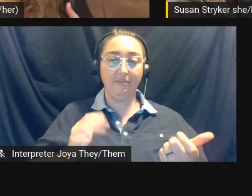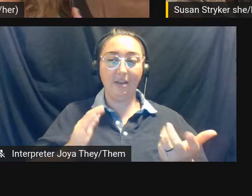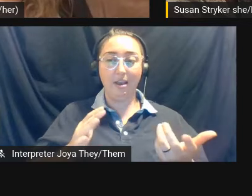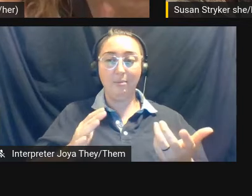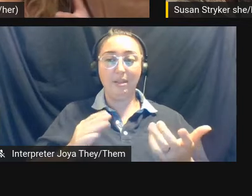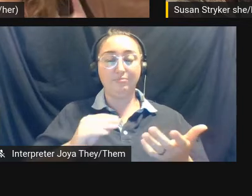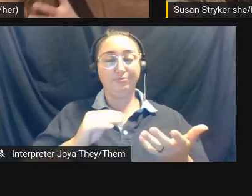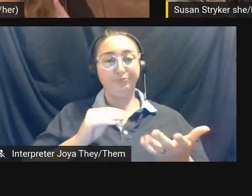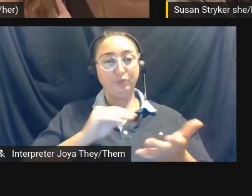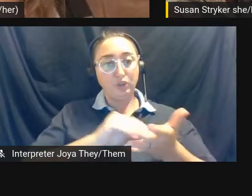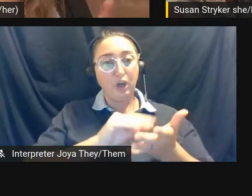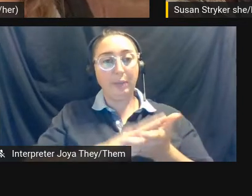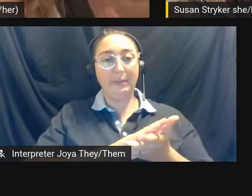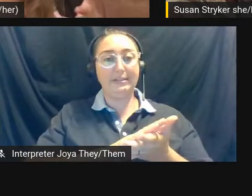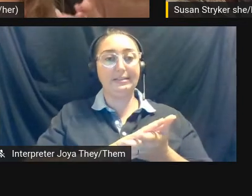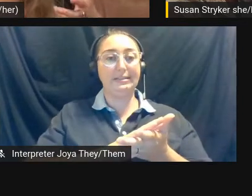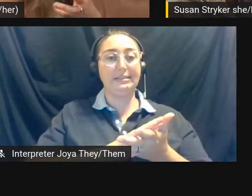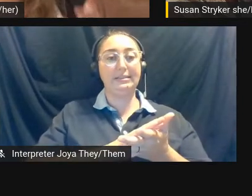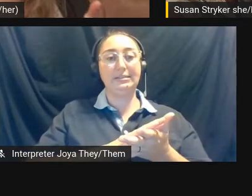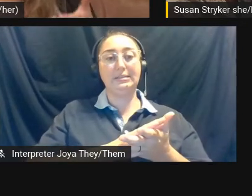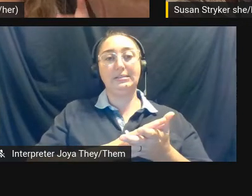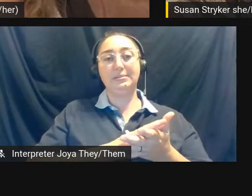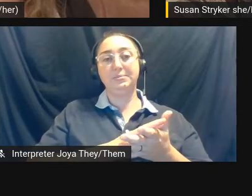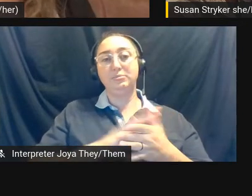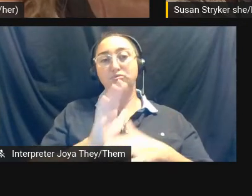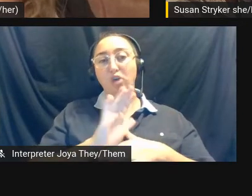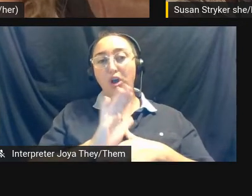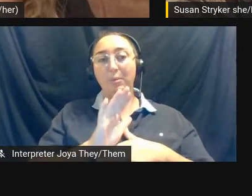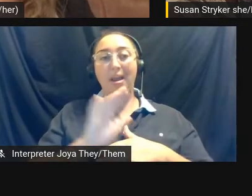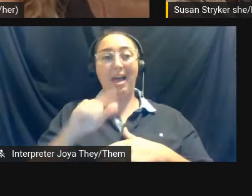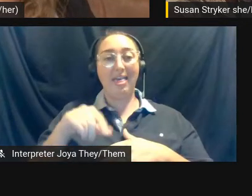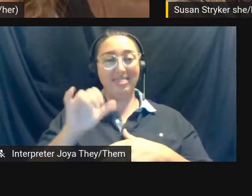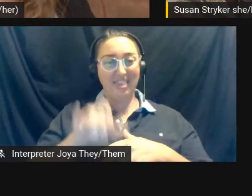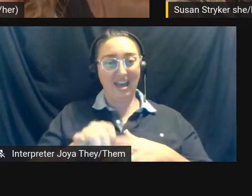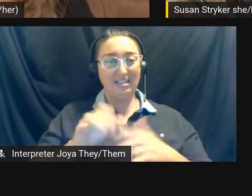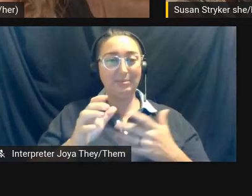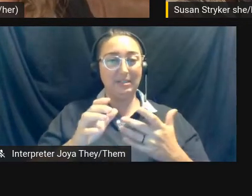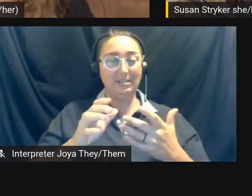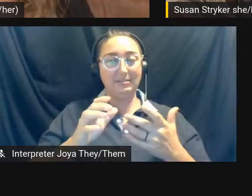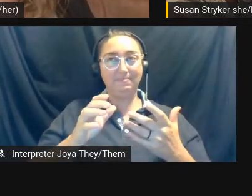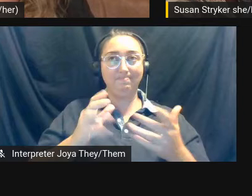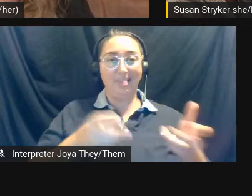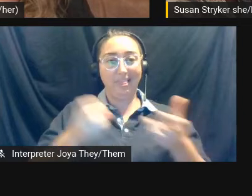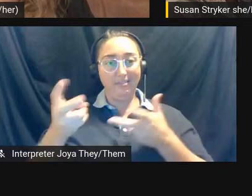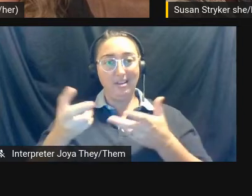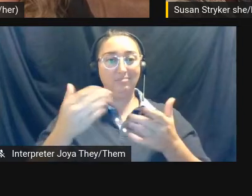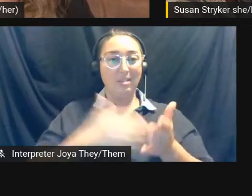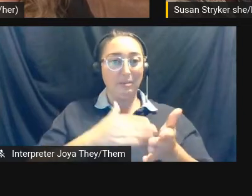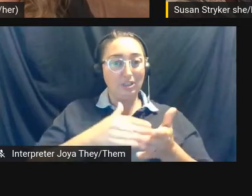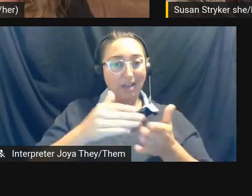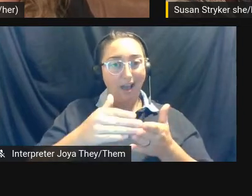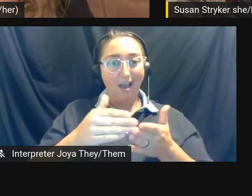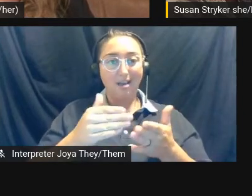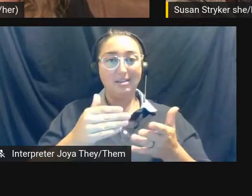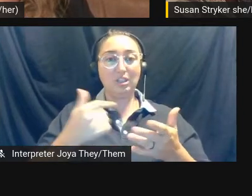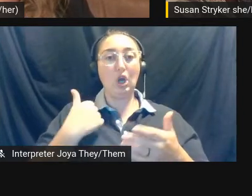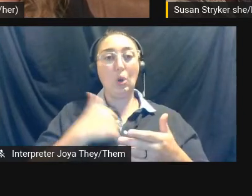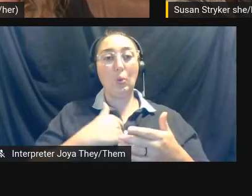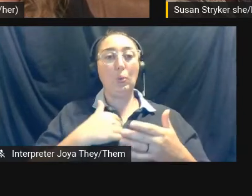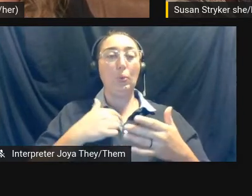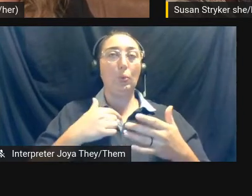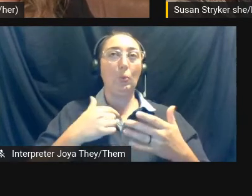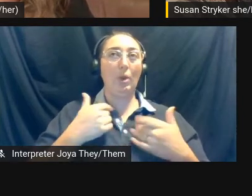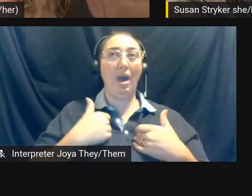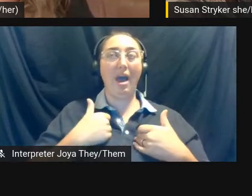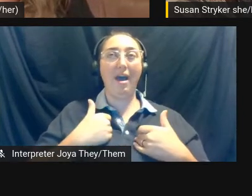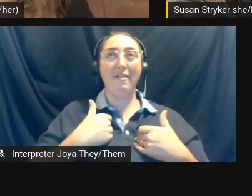documented and, and as that document has been lifted as much as it has, um, we do, we